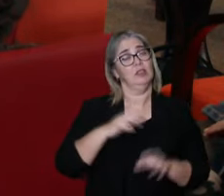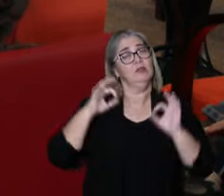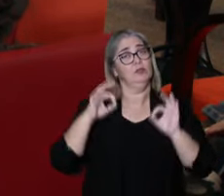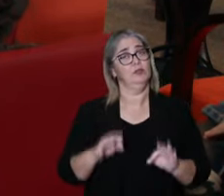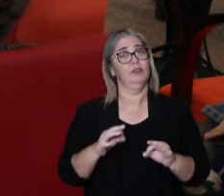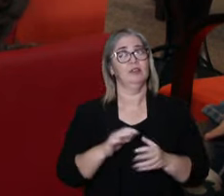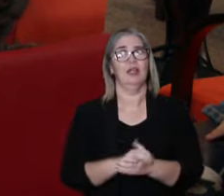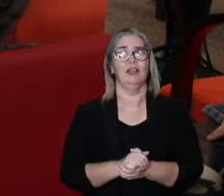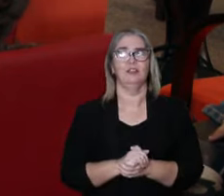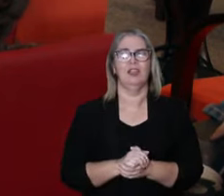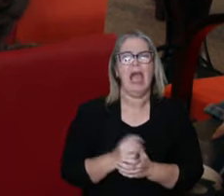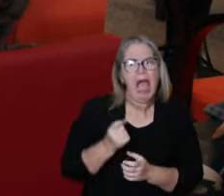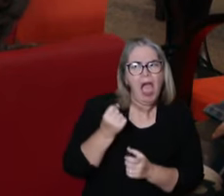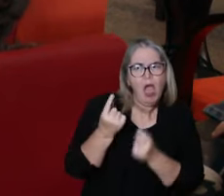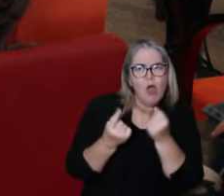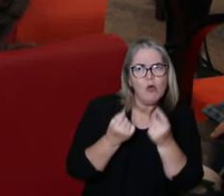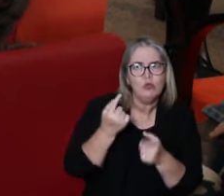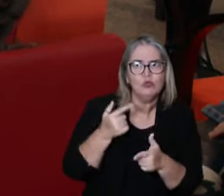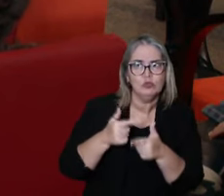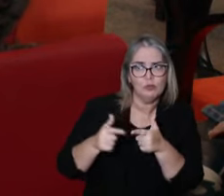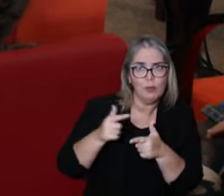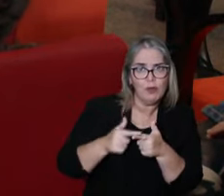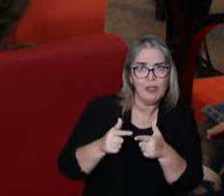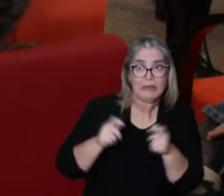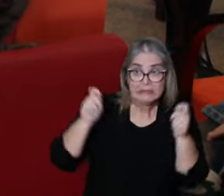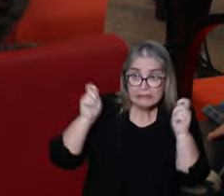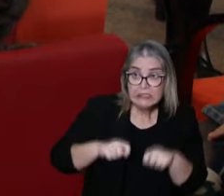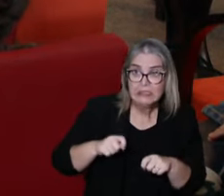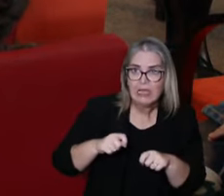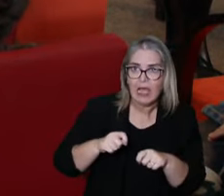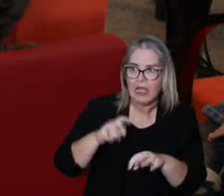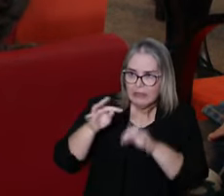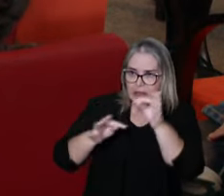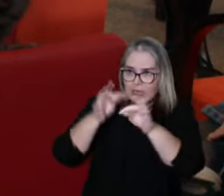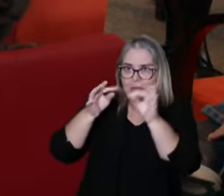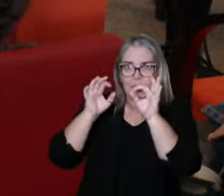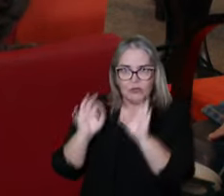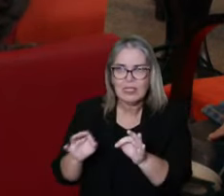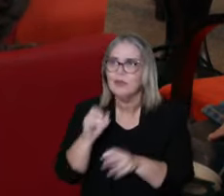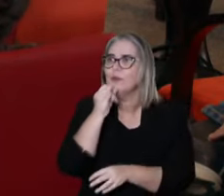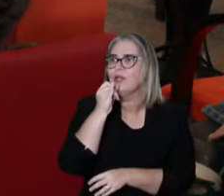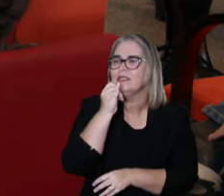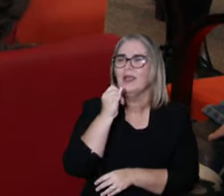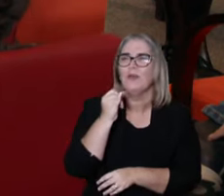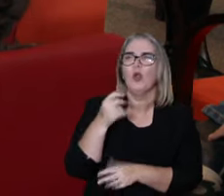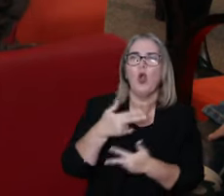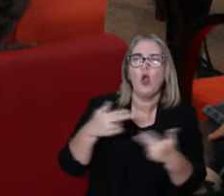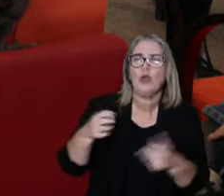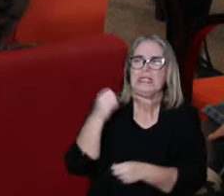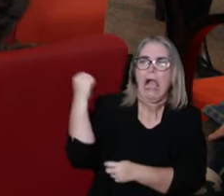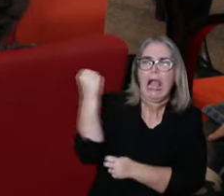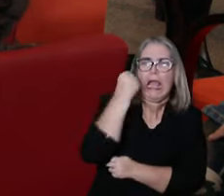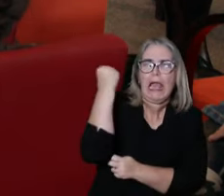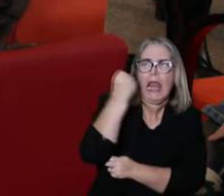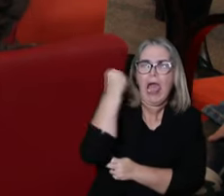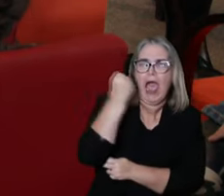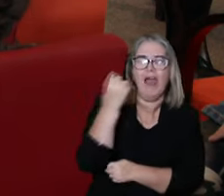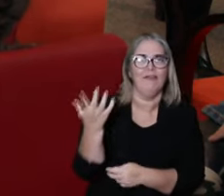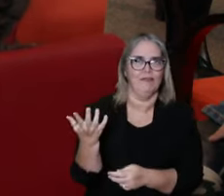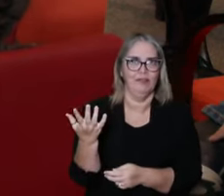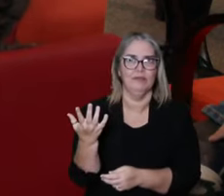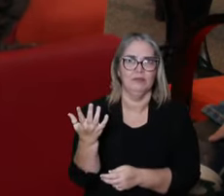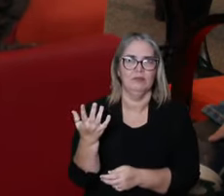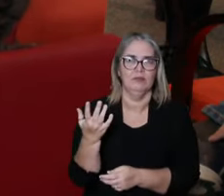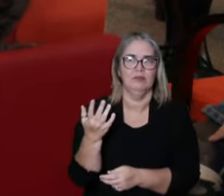And we have indeed a part of the problems that we can treat well, treating that problem with more severe conditions